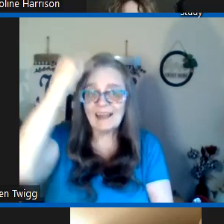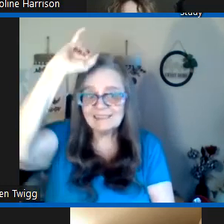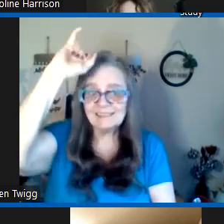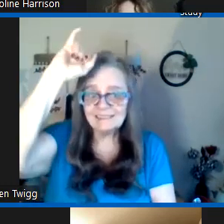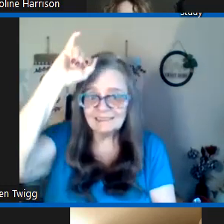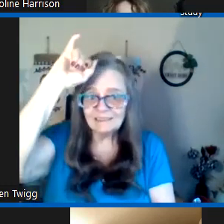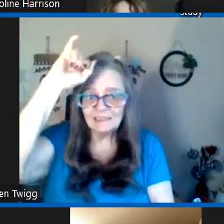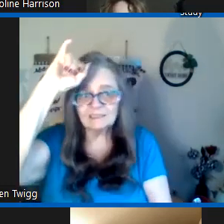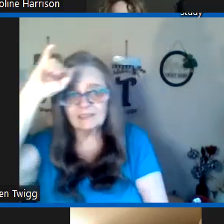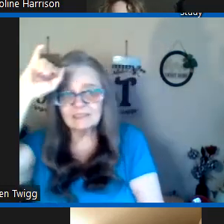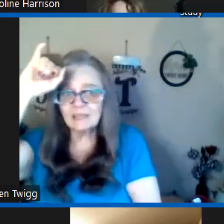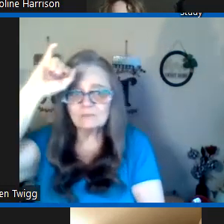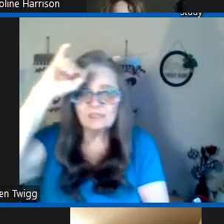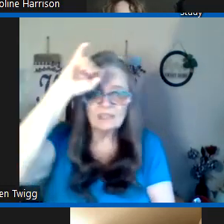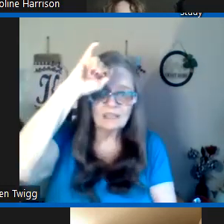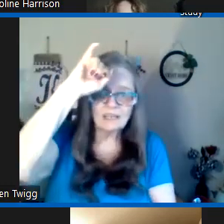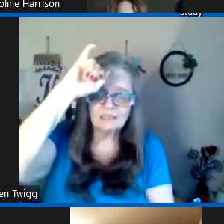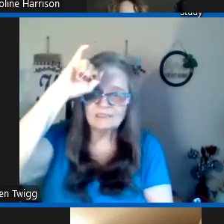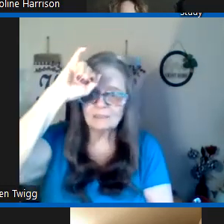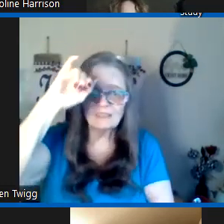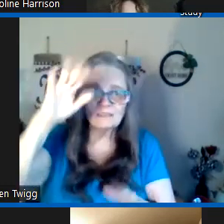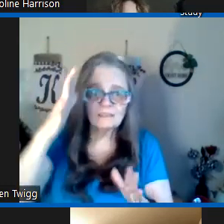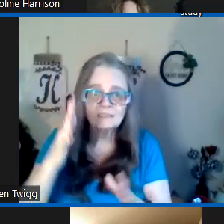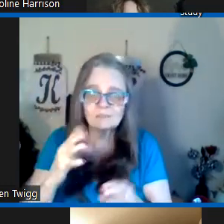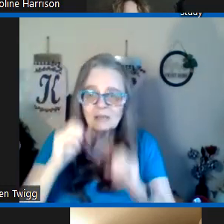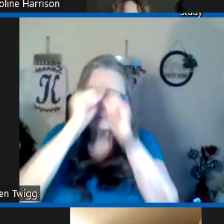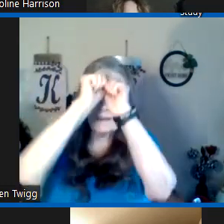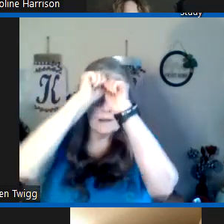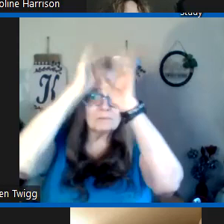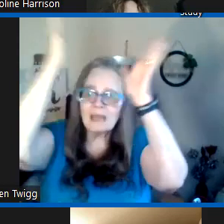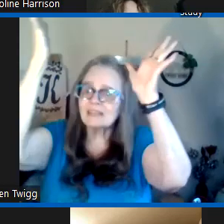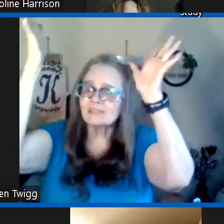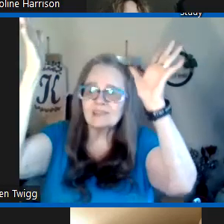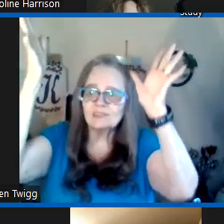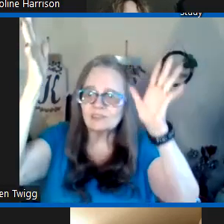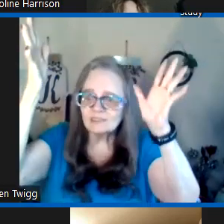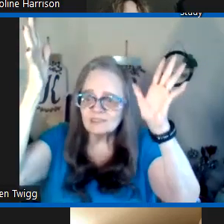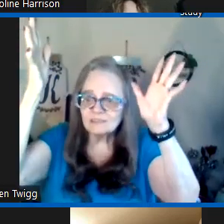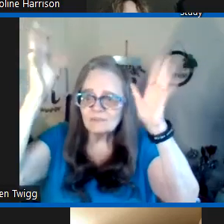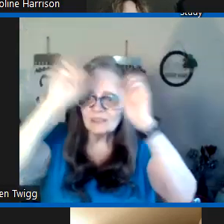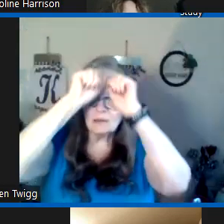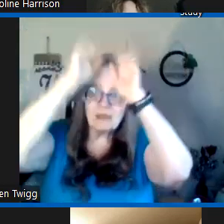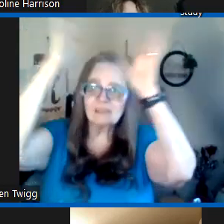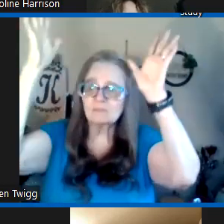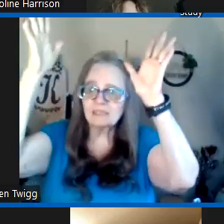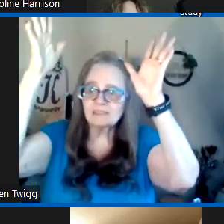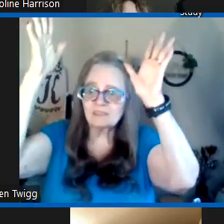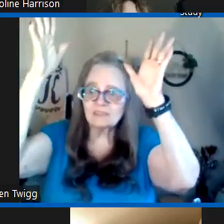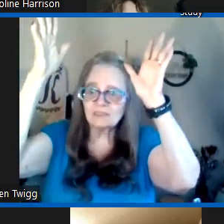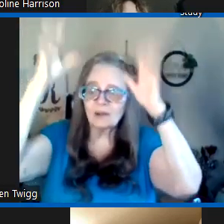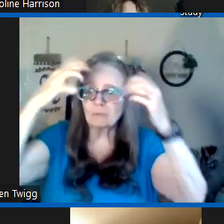an idea a concept uh something that's made by our imagination and our